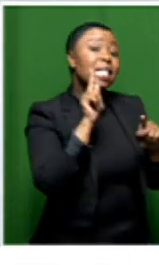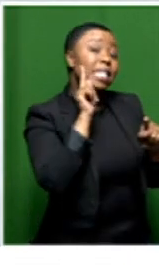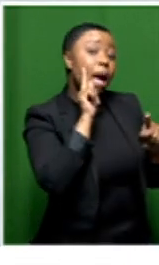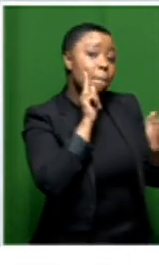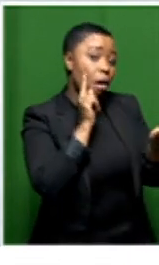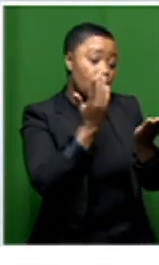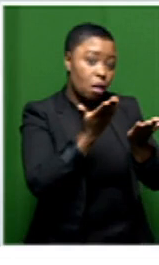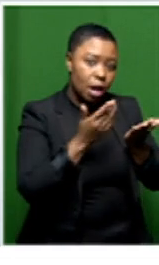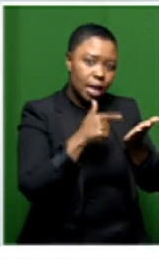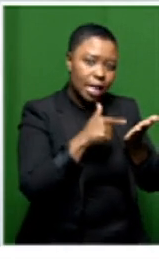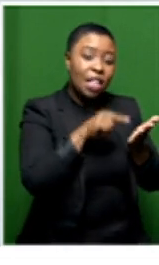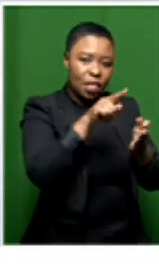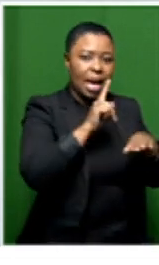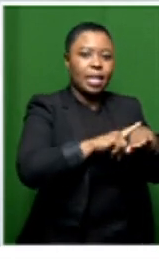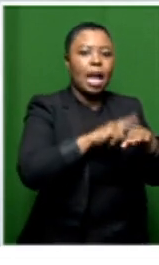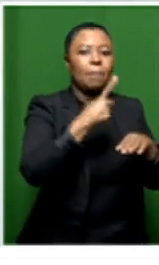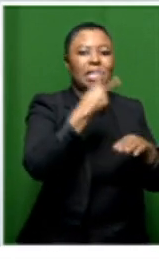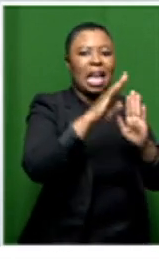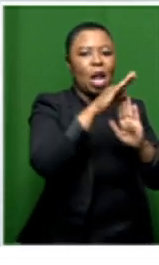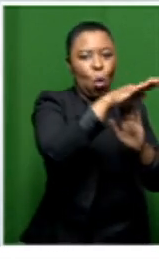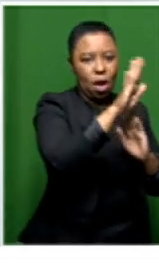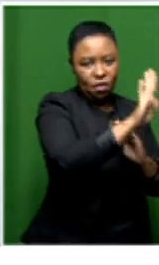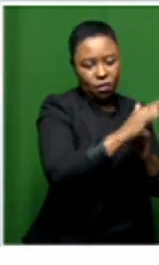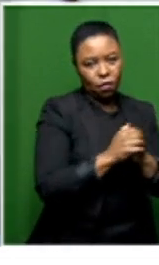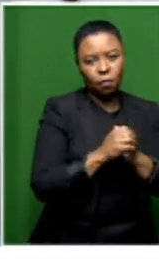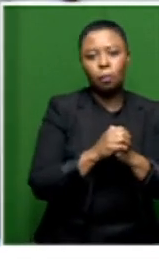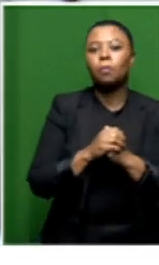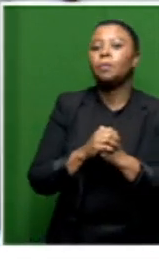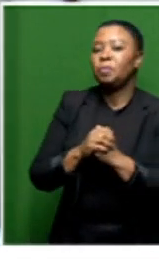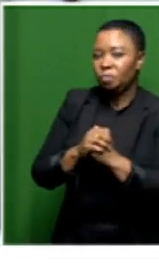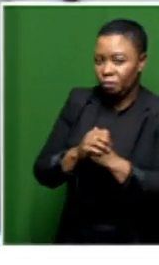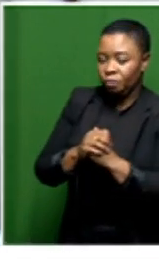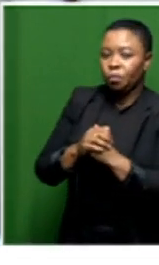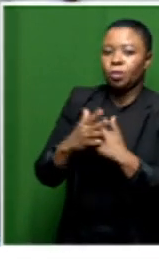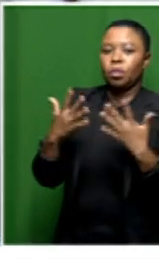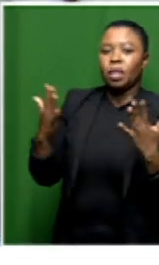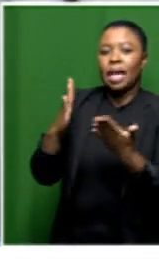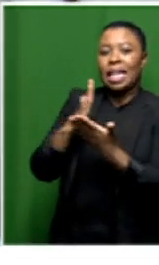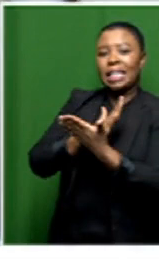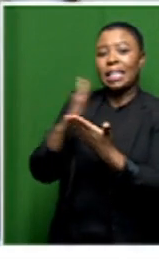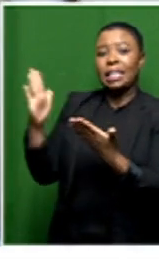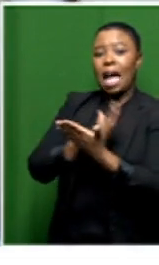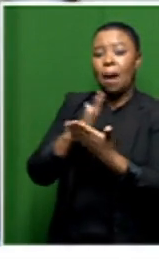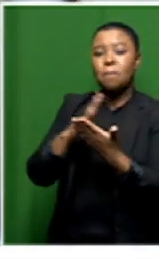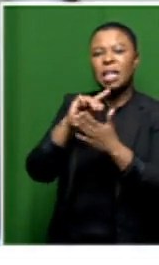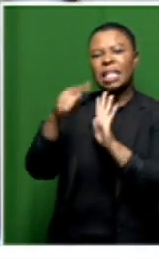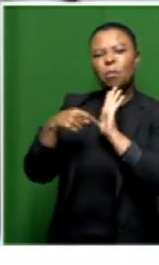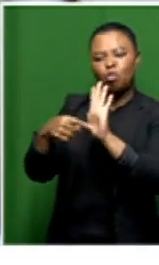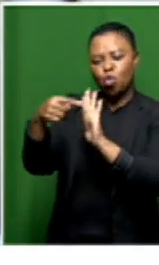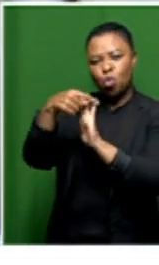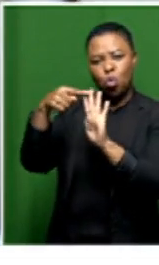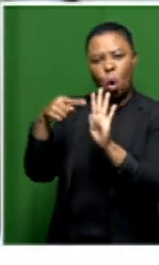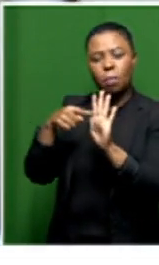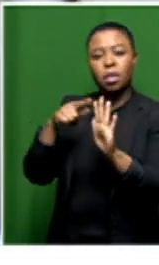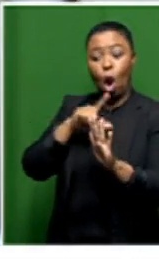in the time of the second waves and then of course you know in terms of some of the symptoms that the